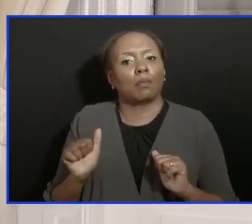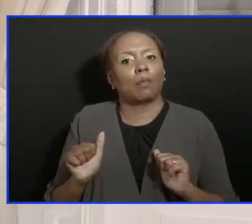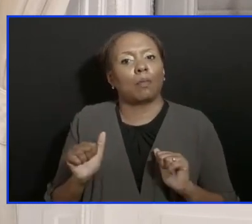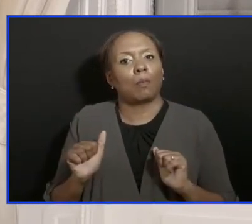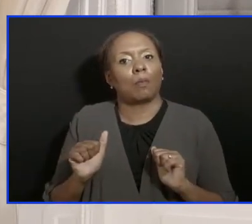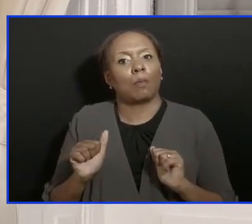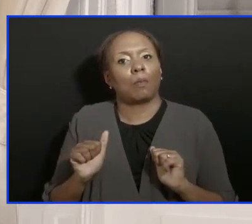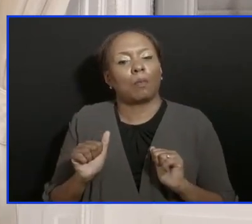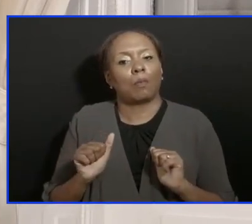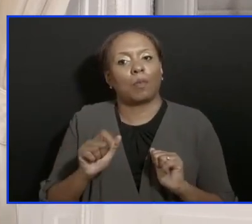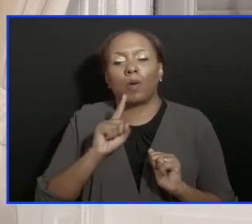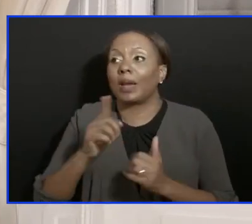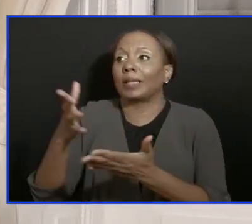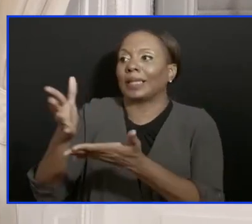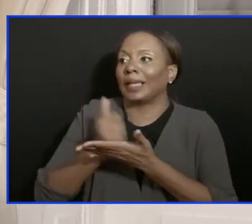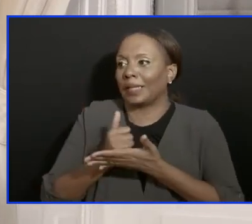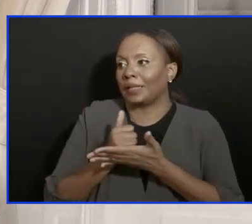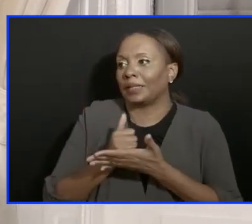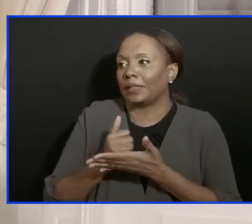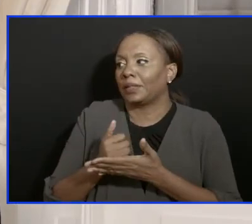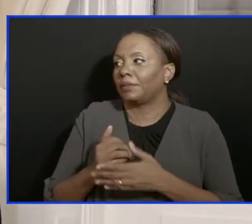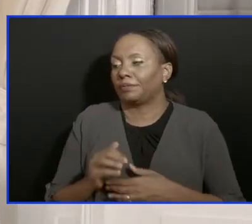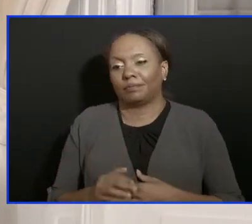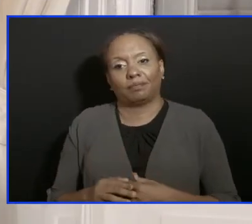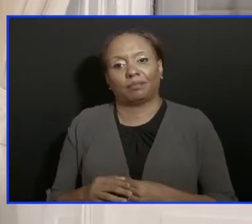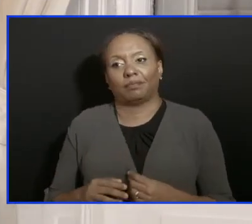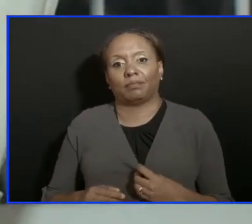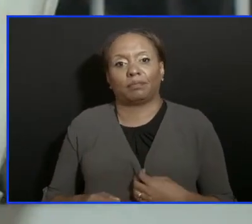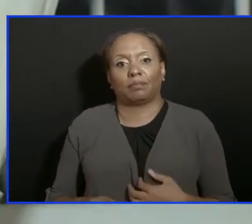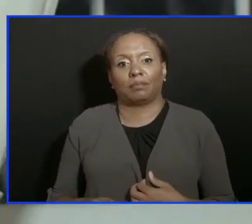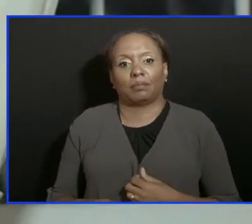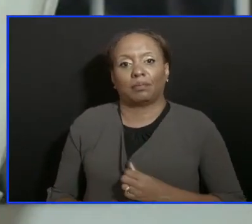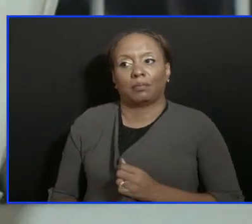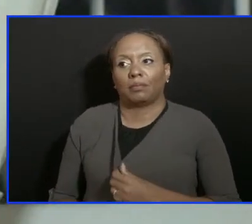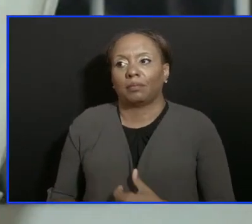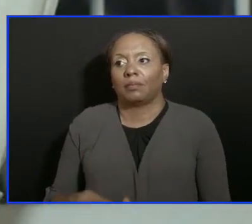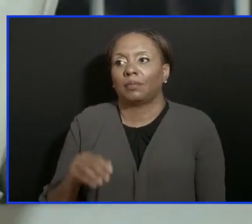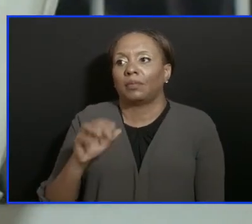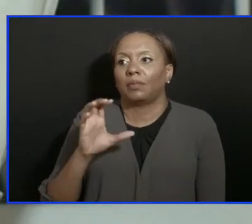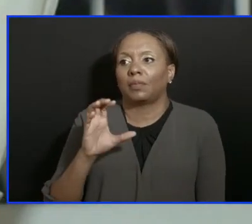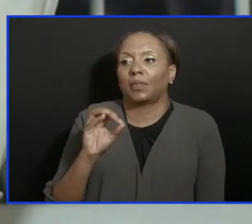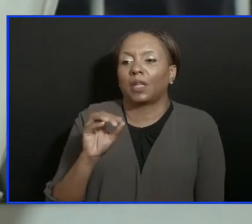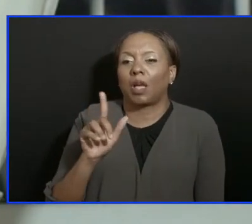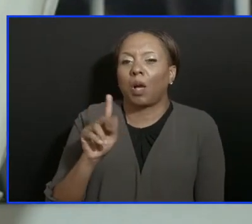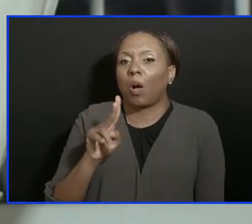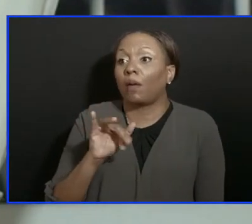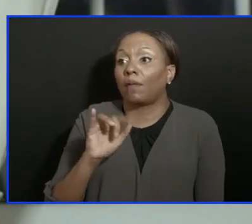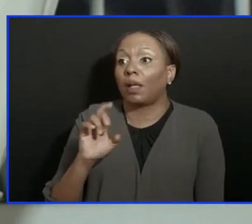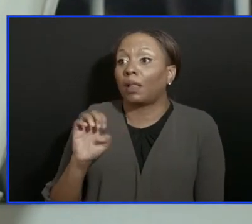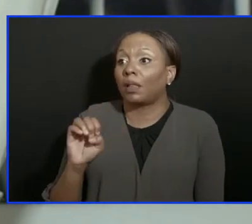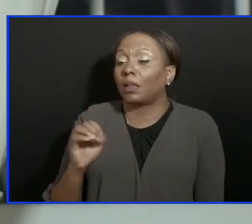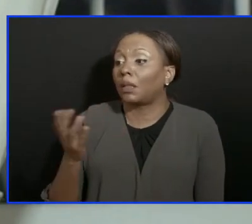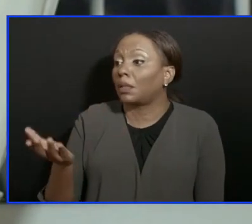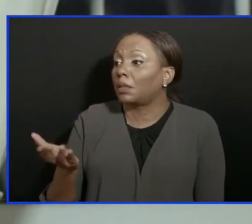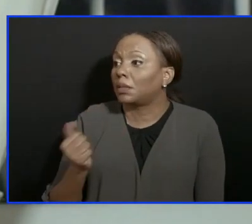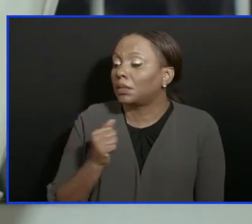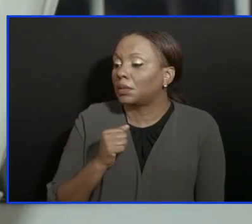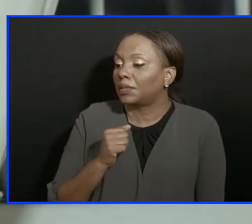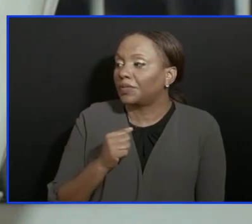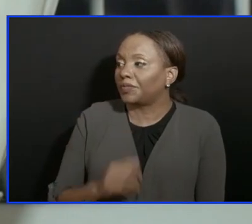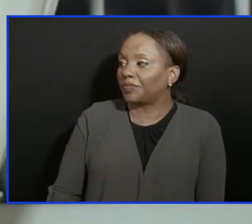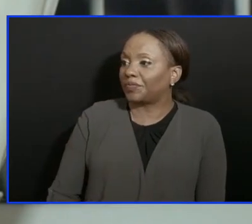to get for the safety of our persons. And Colville, were trying to get back in. question. Go ahead, Colville.